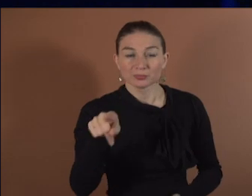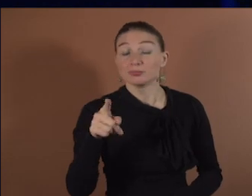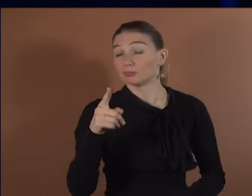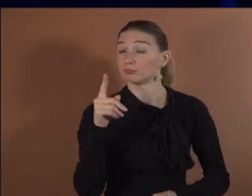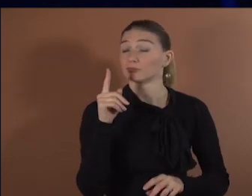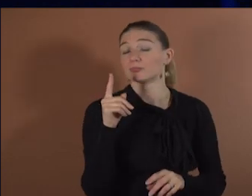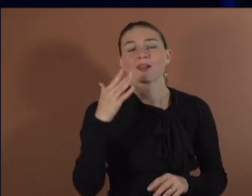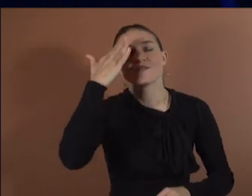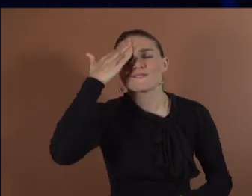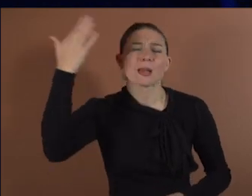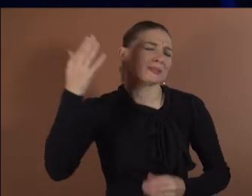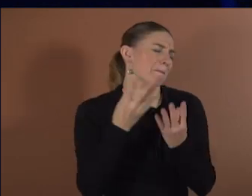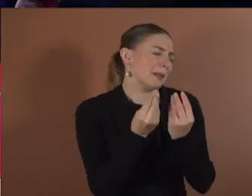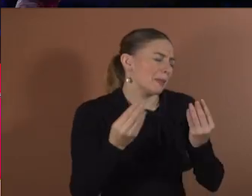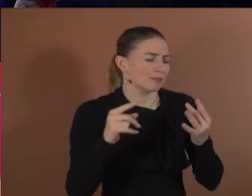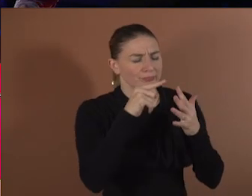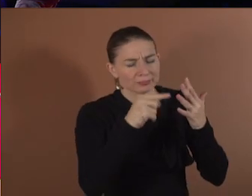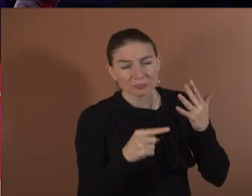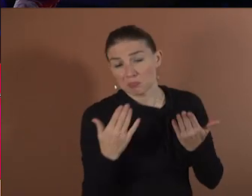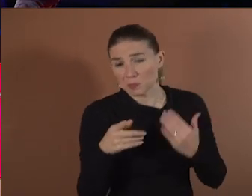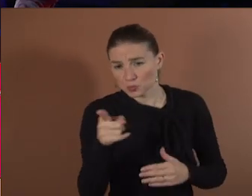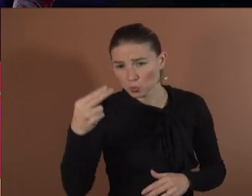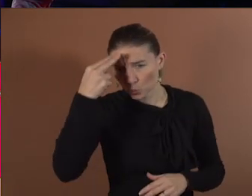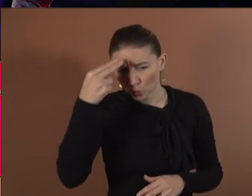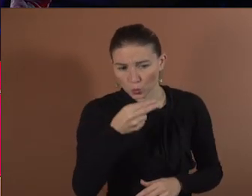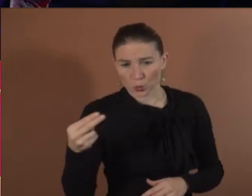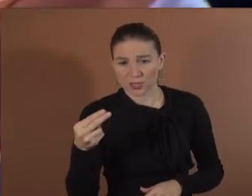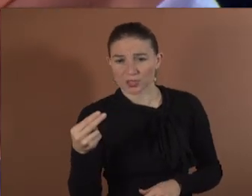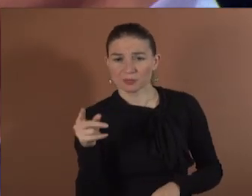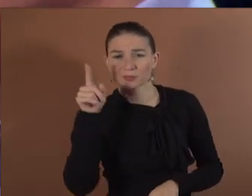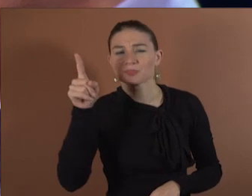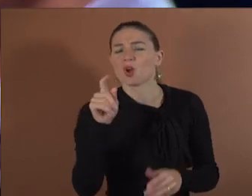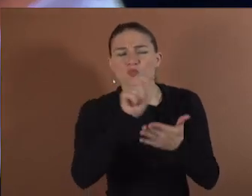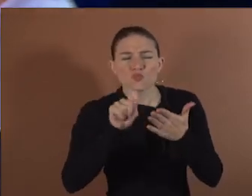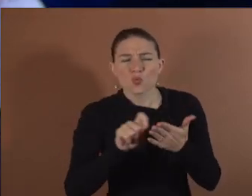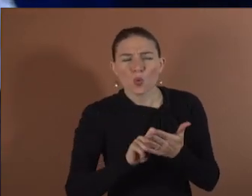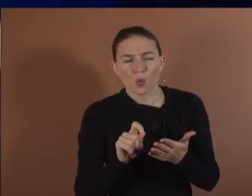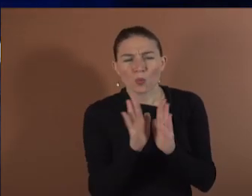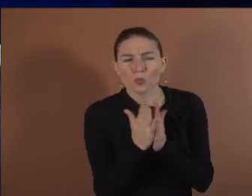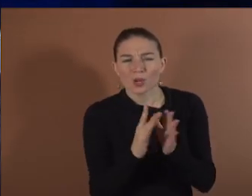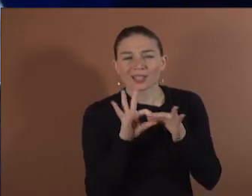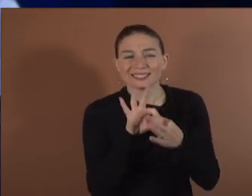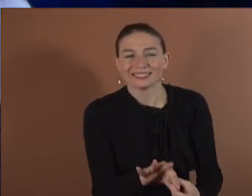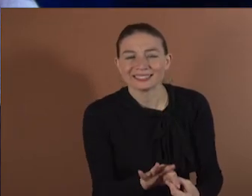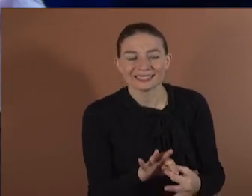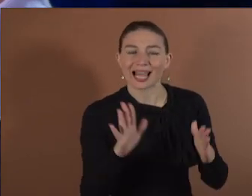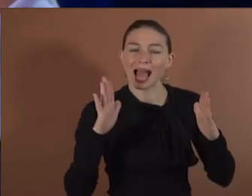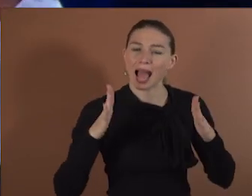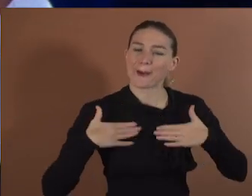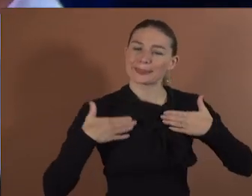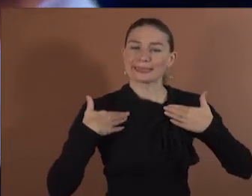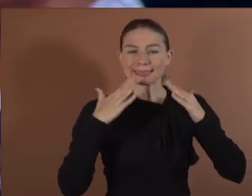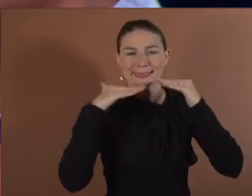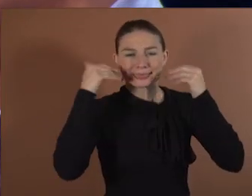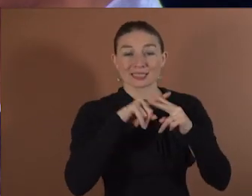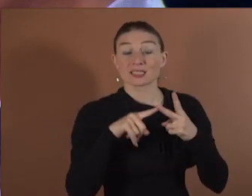He is famous for many things. Probably some of you know him. He wrote a book about happiness. He is close to the Dalai Lama. And he